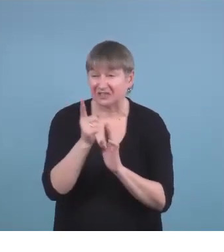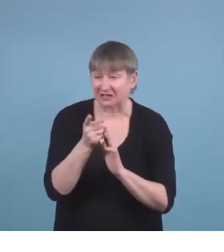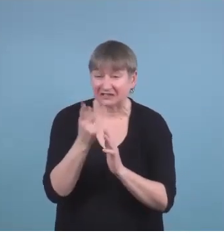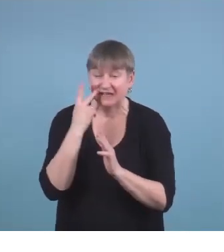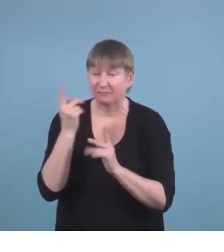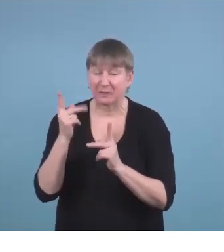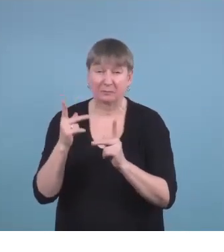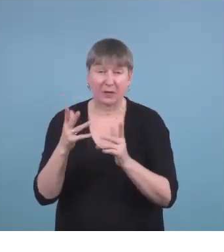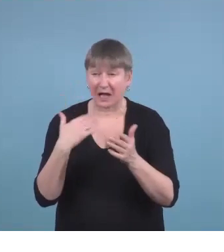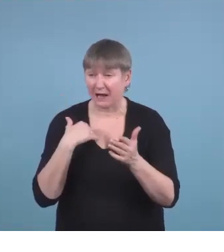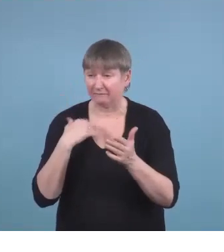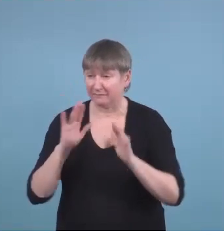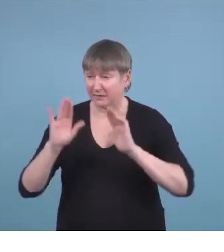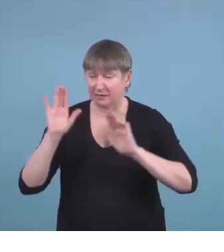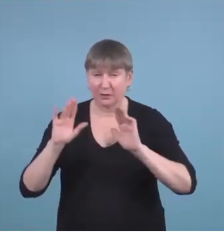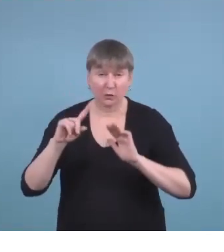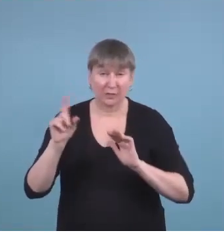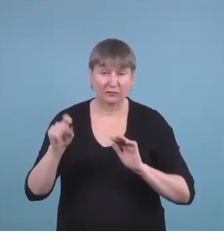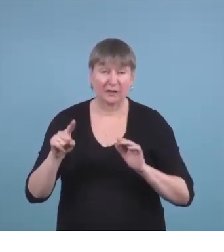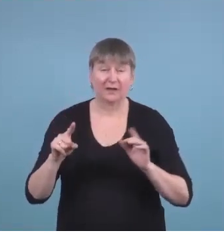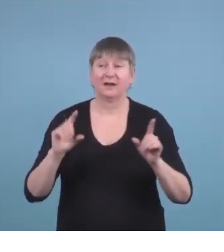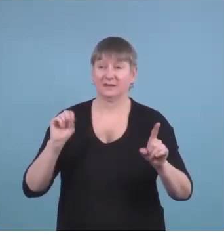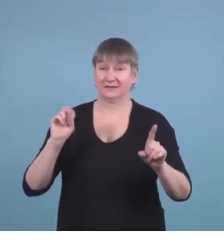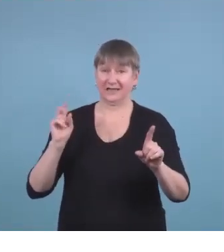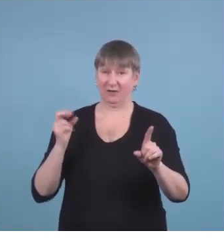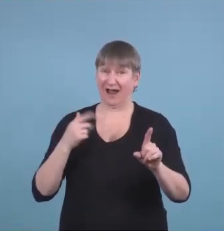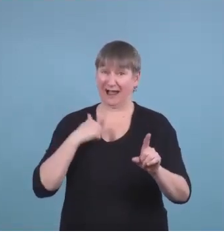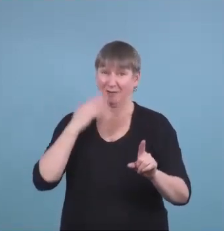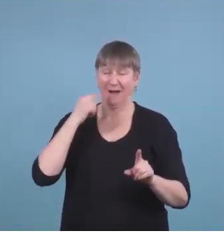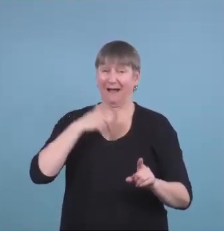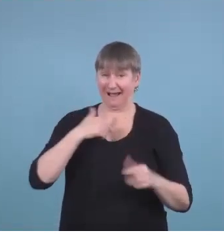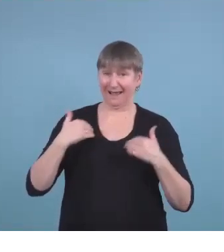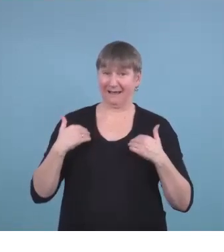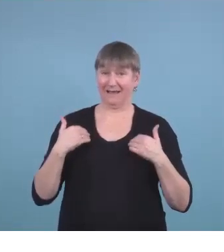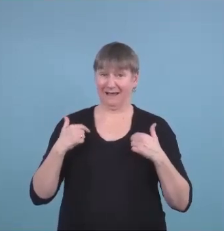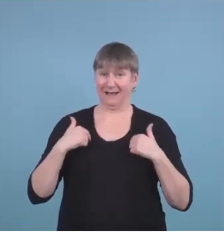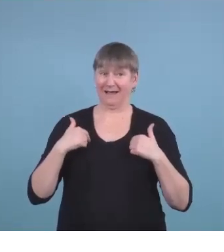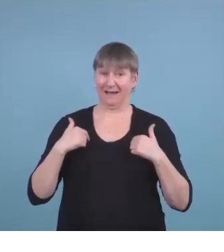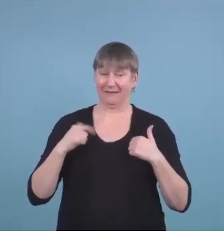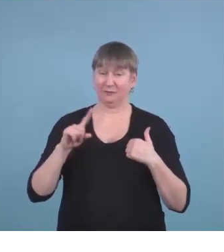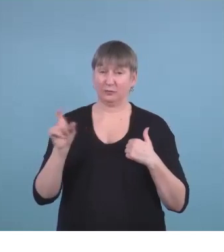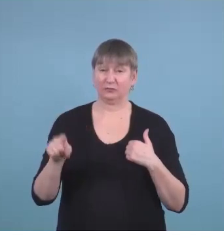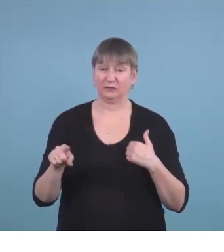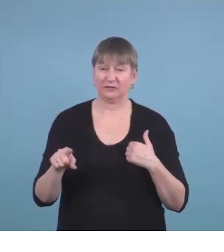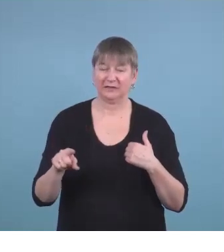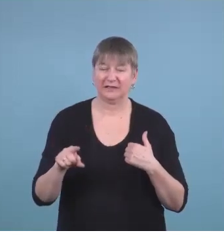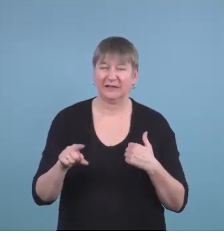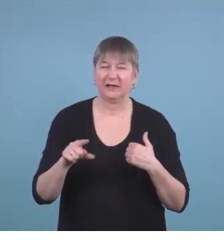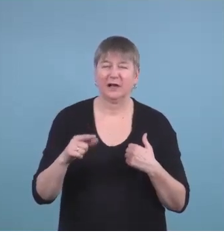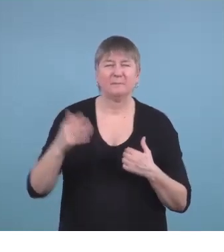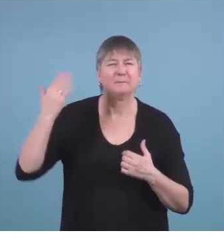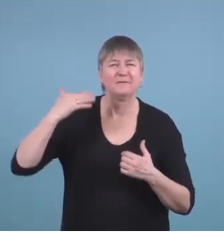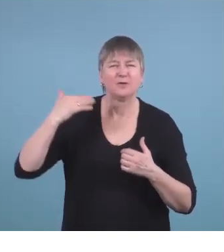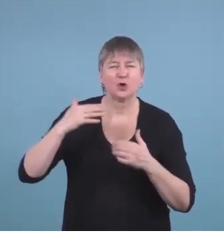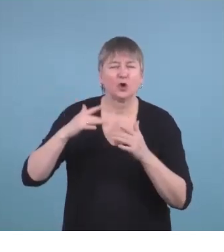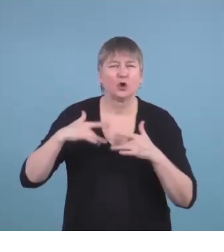people who are listening. I know I do have a question and it came quite early on in your talk about